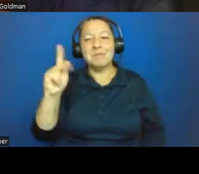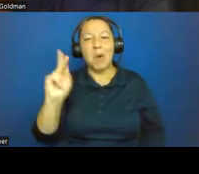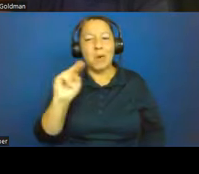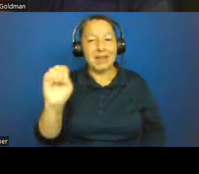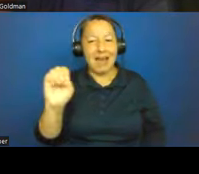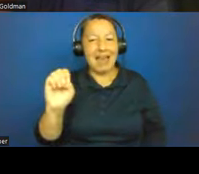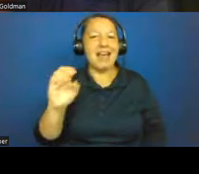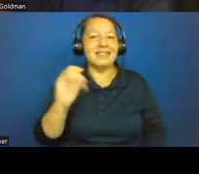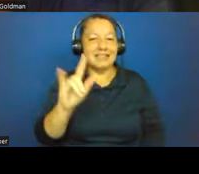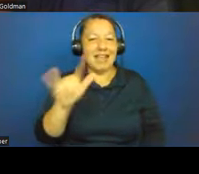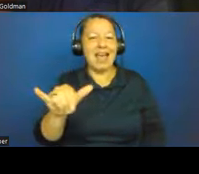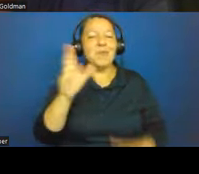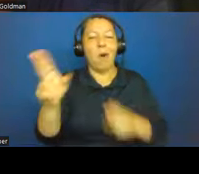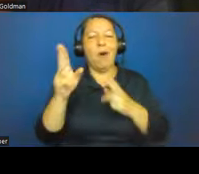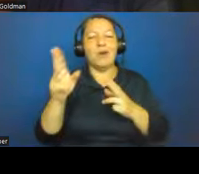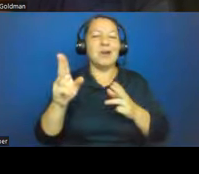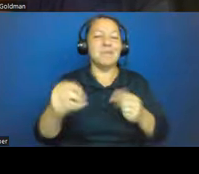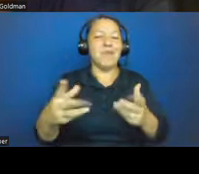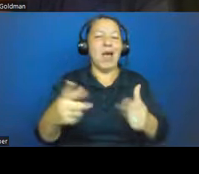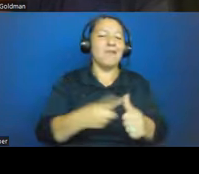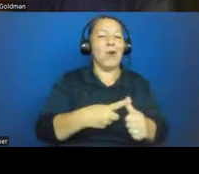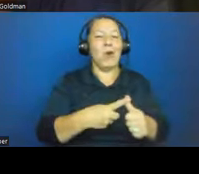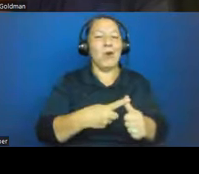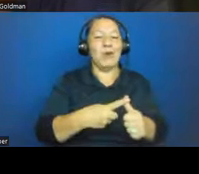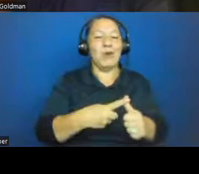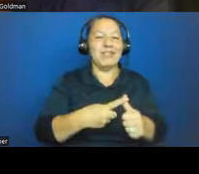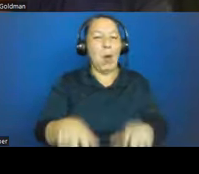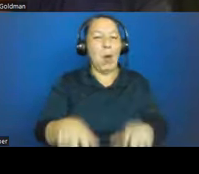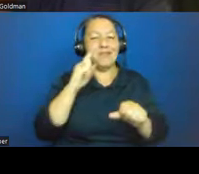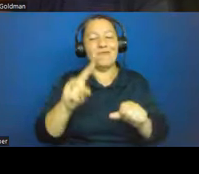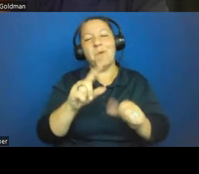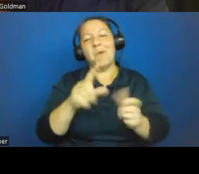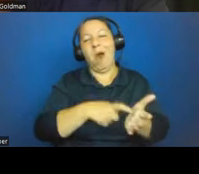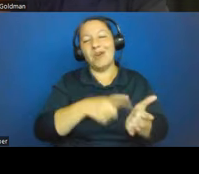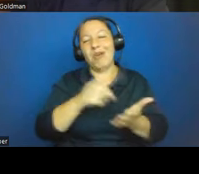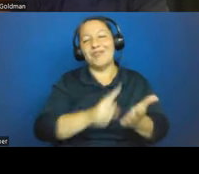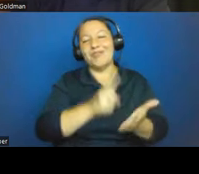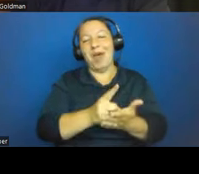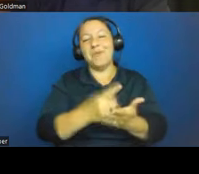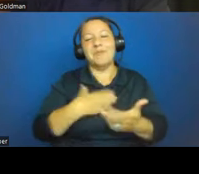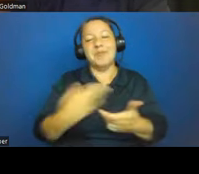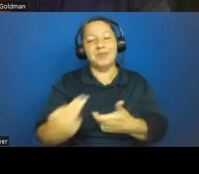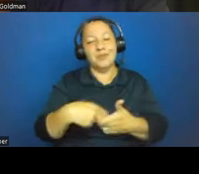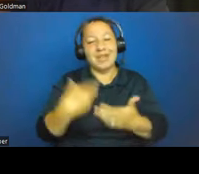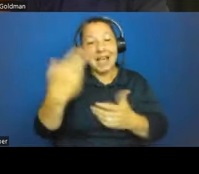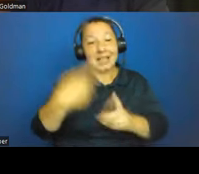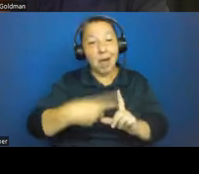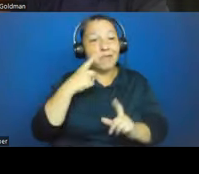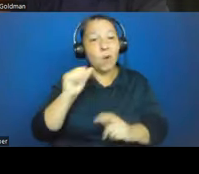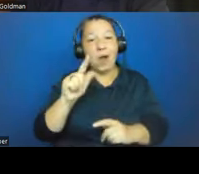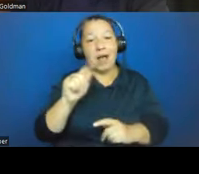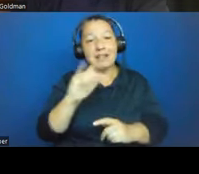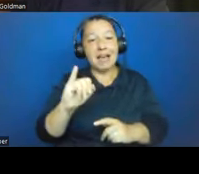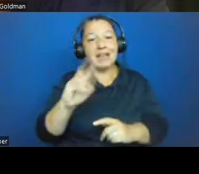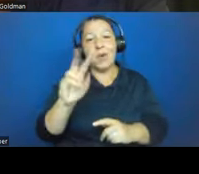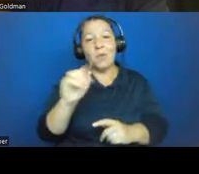Lecture of Archaeology Hour. Please join us again next month for Alaka Wally's talk. Thank you for